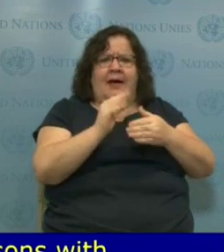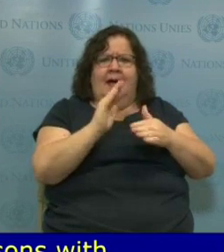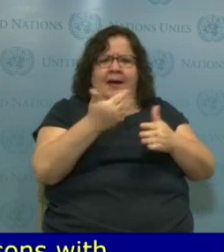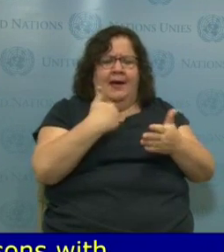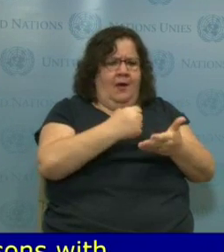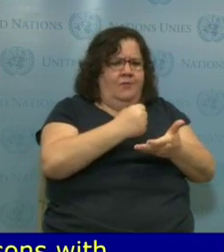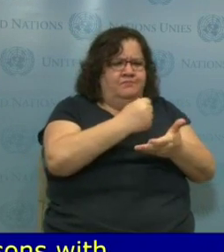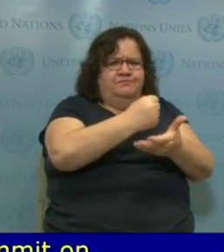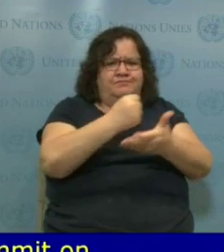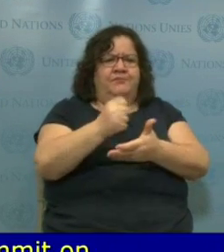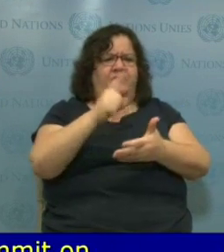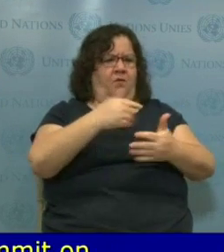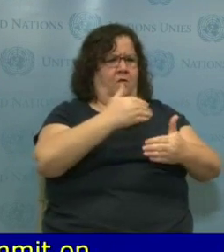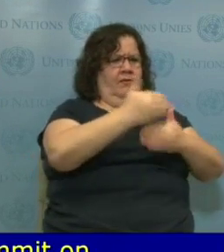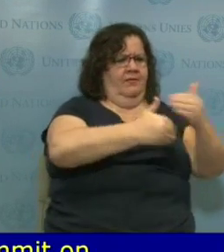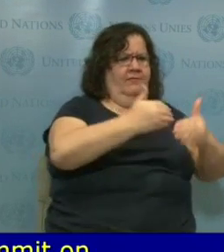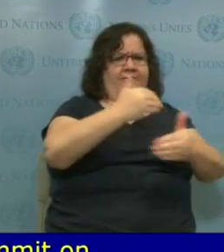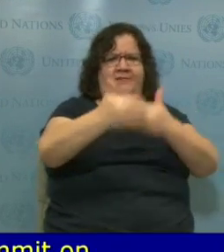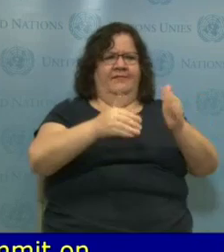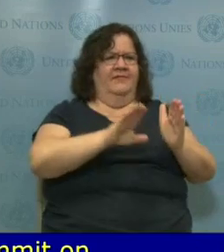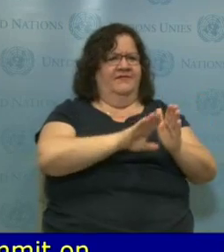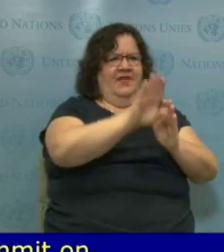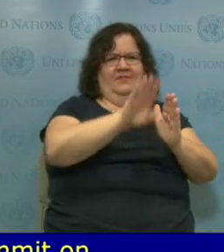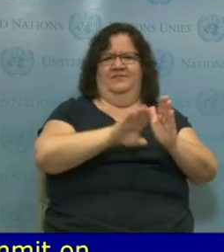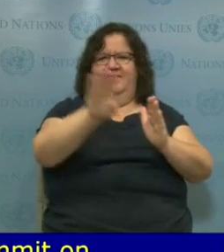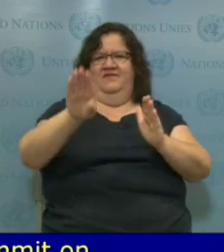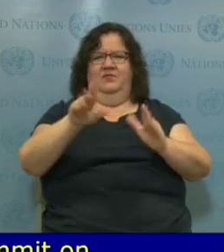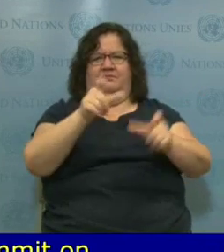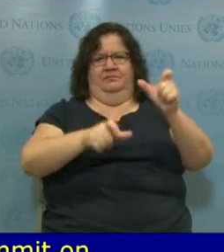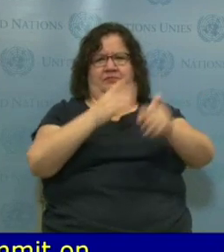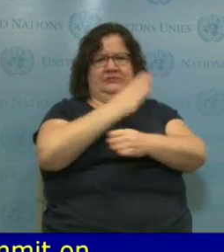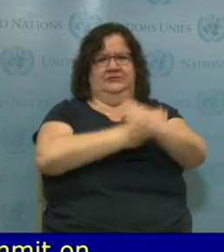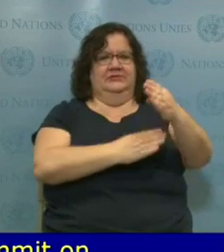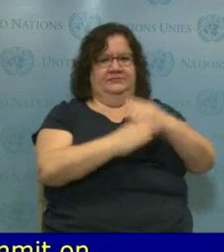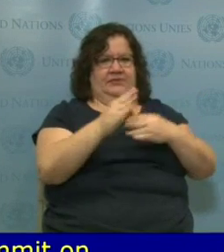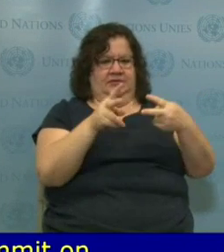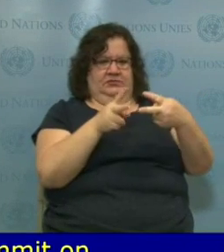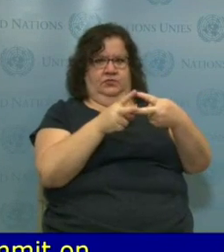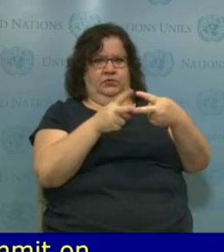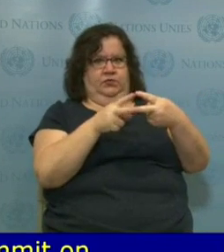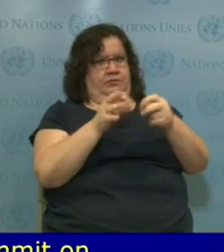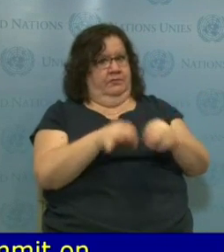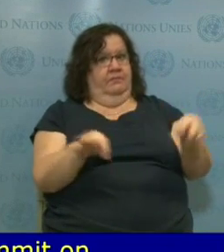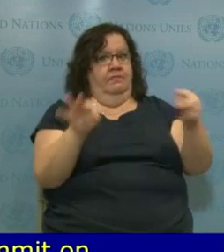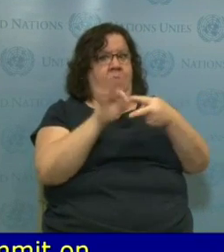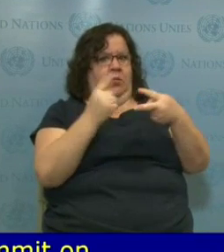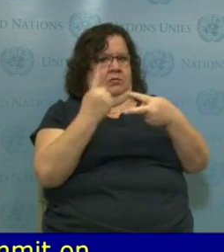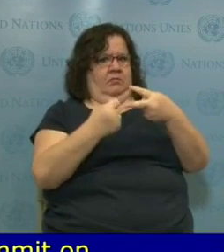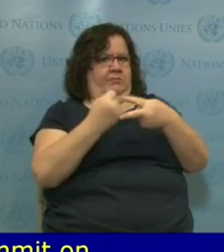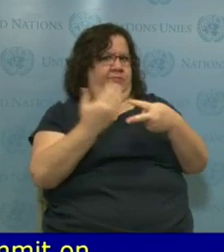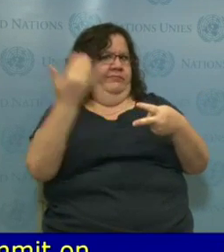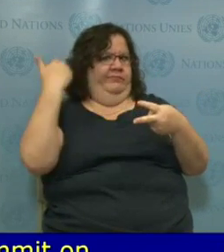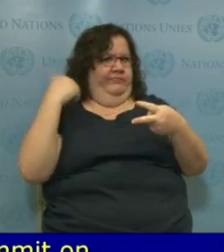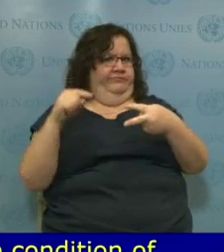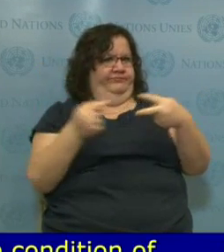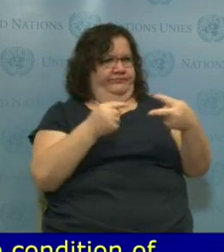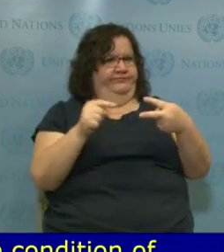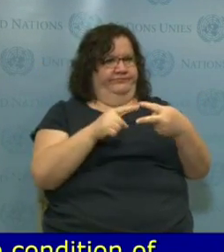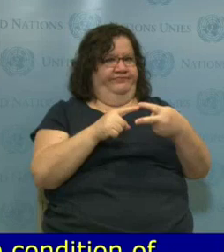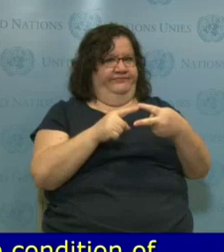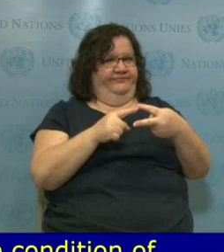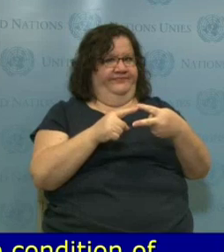ninth, nine COSP, it is with great satisfaction that the Committee can appreciate that in five